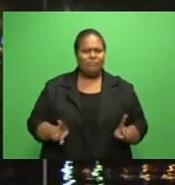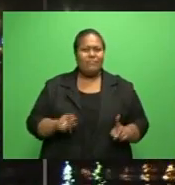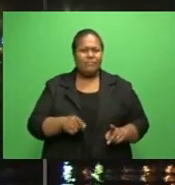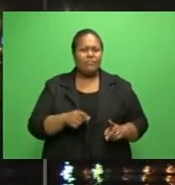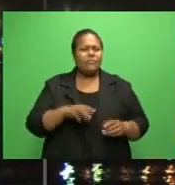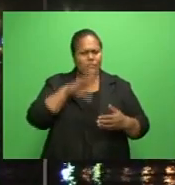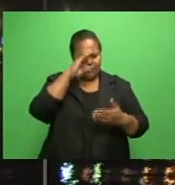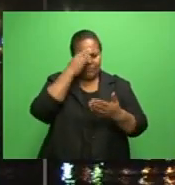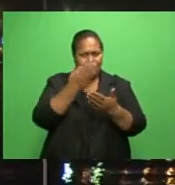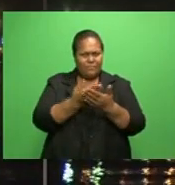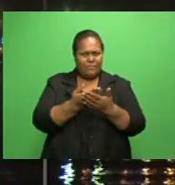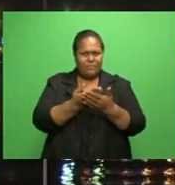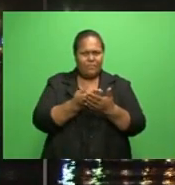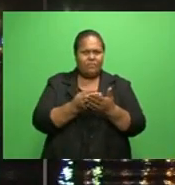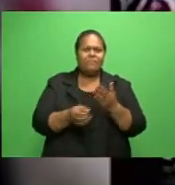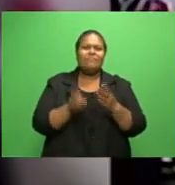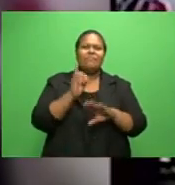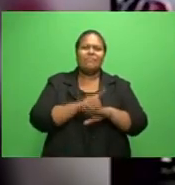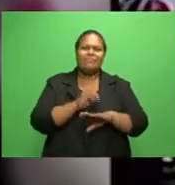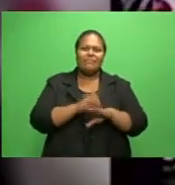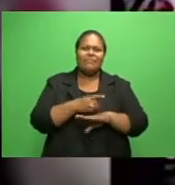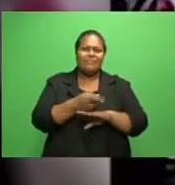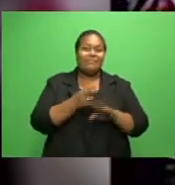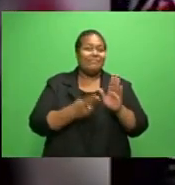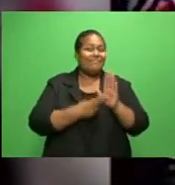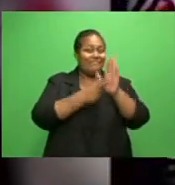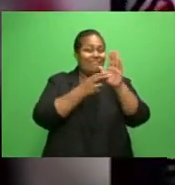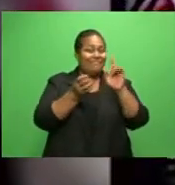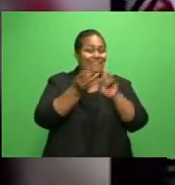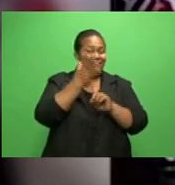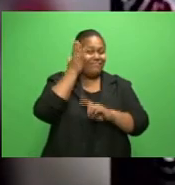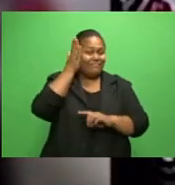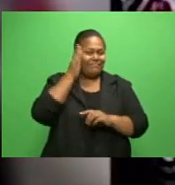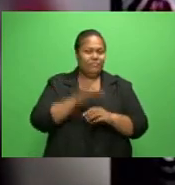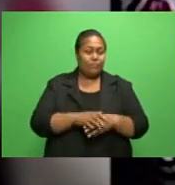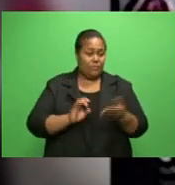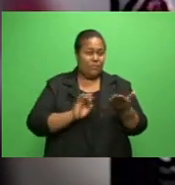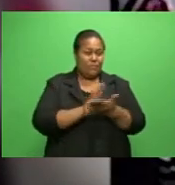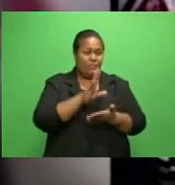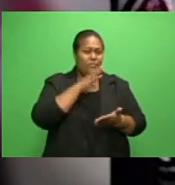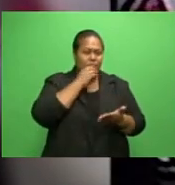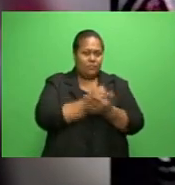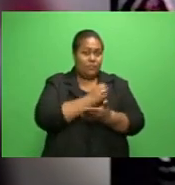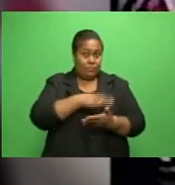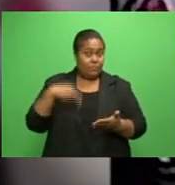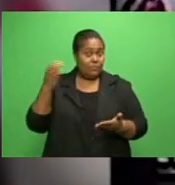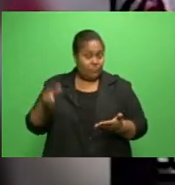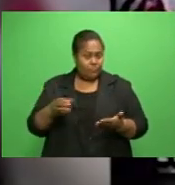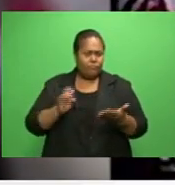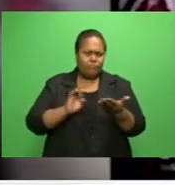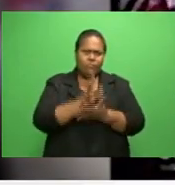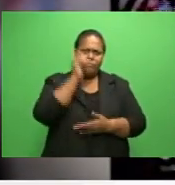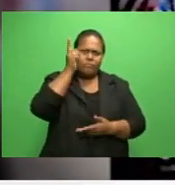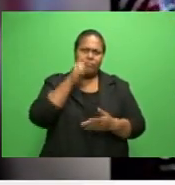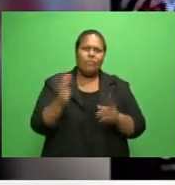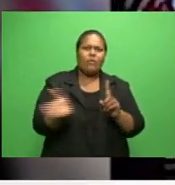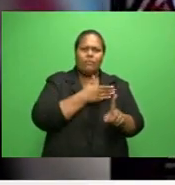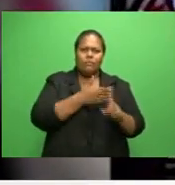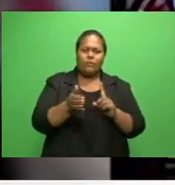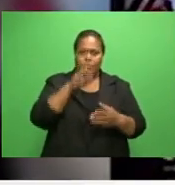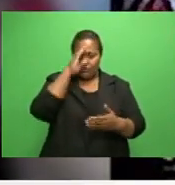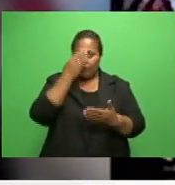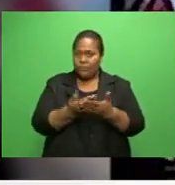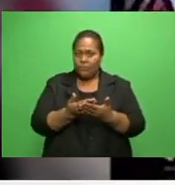school. Education Minister Rosie Akbar confirms the terminated teacher inflicted corporal punishment on a student,